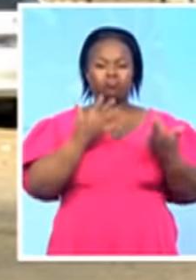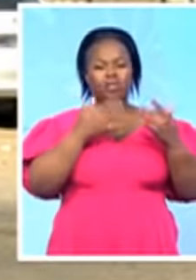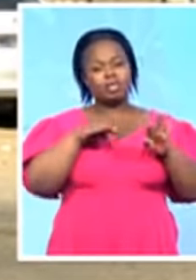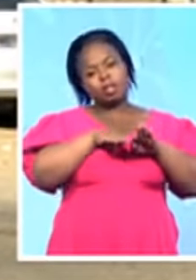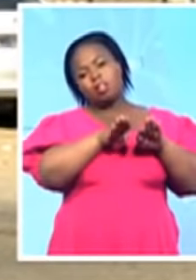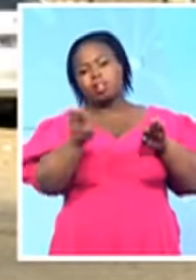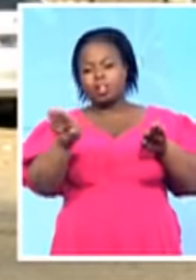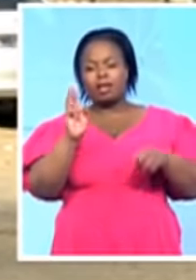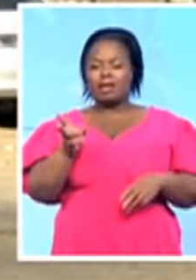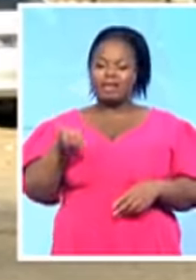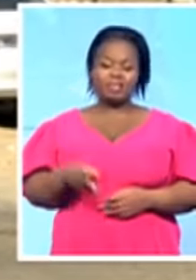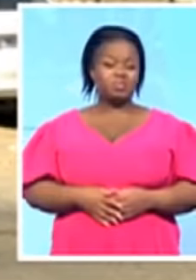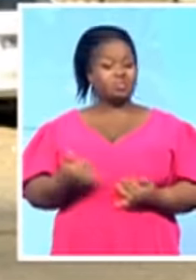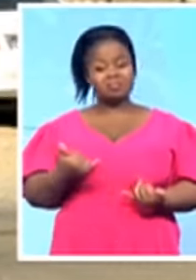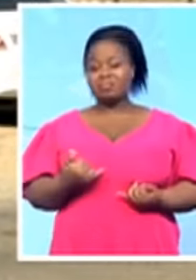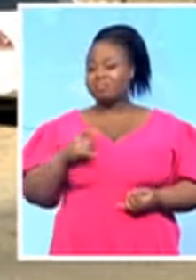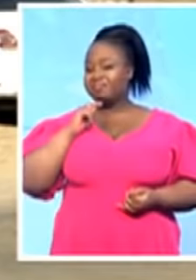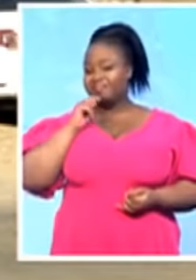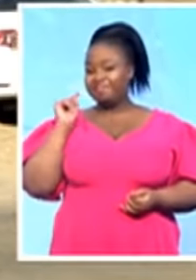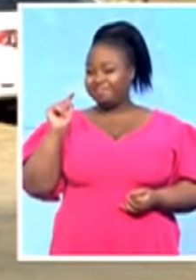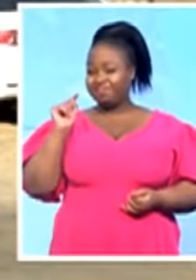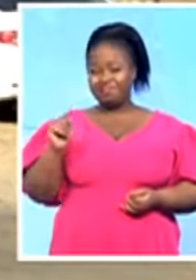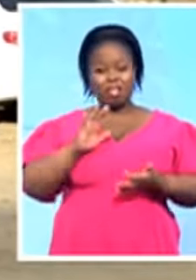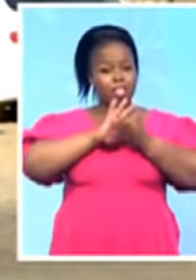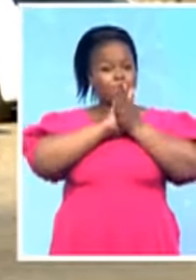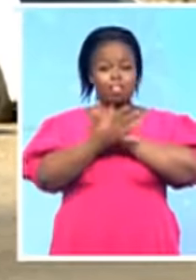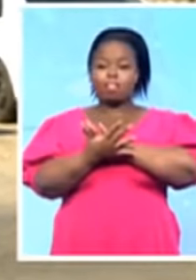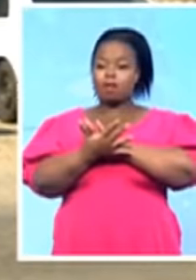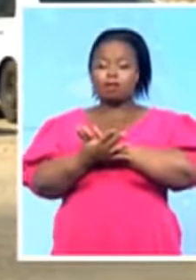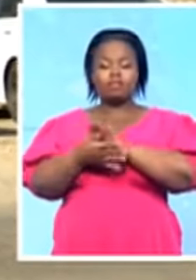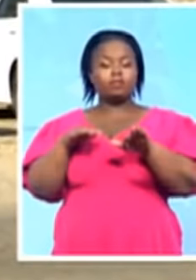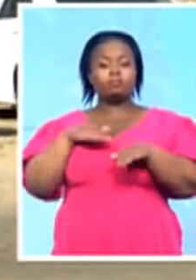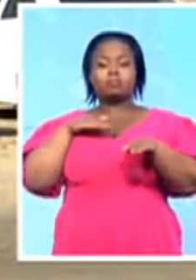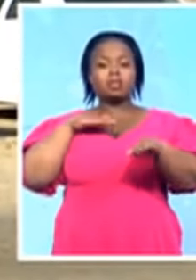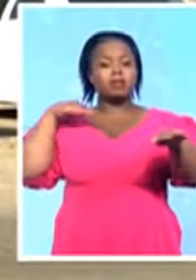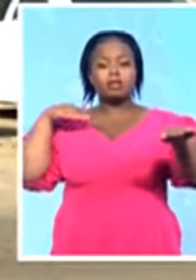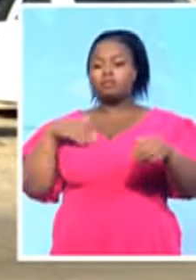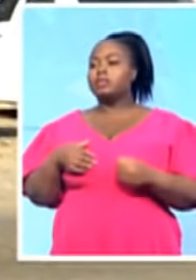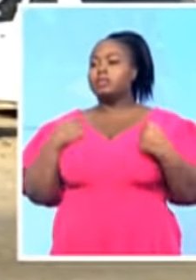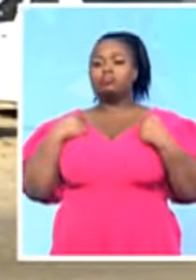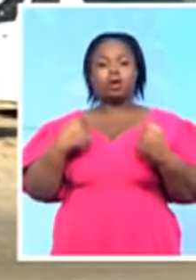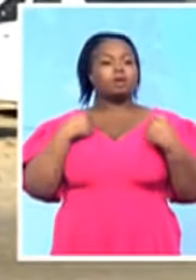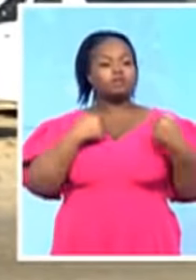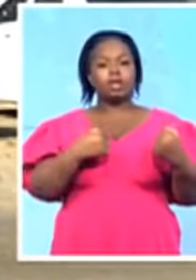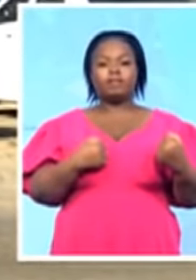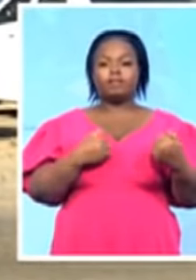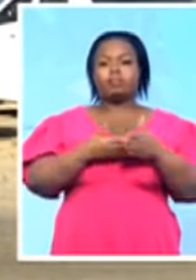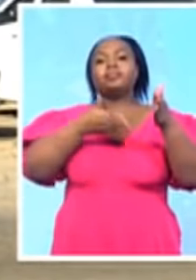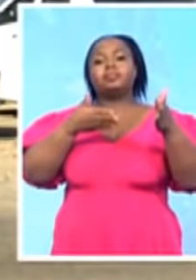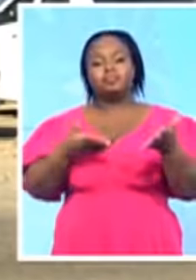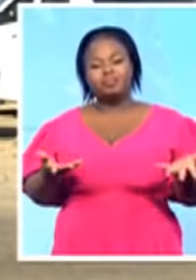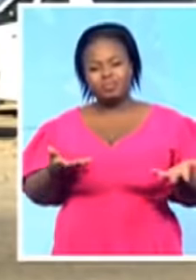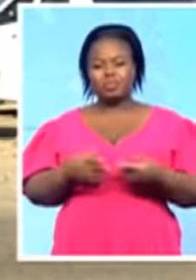a disrupted traffic. disrupted people that were on their way to various destinations. But most